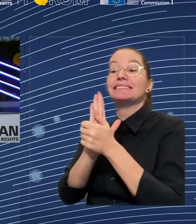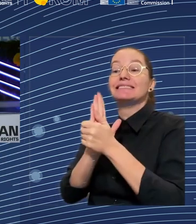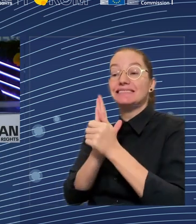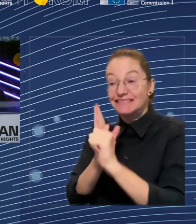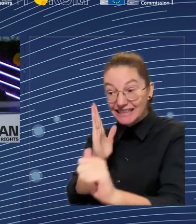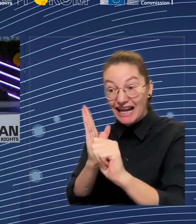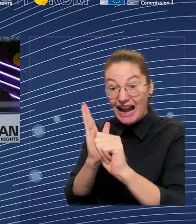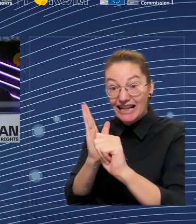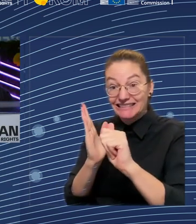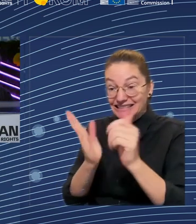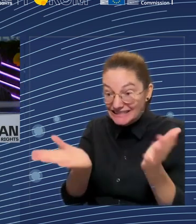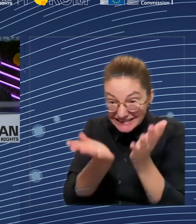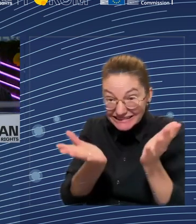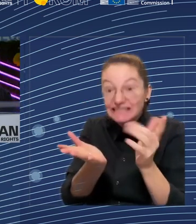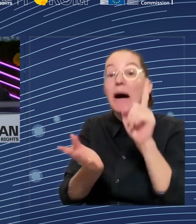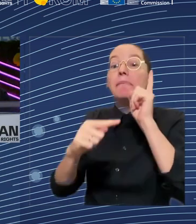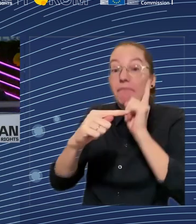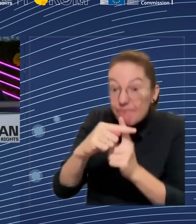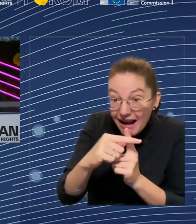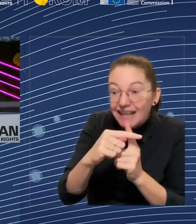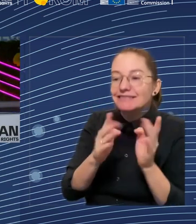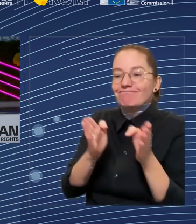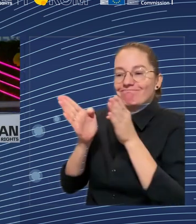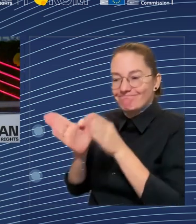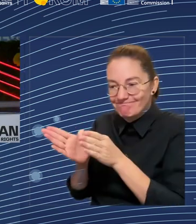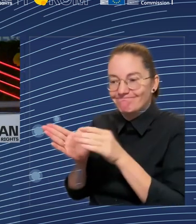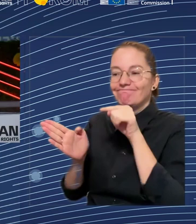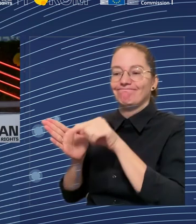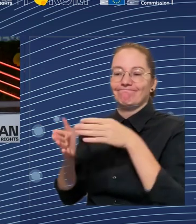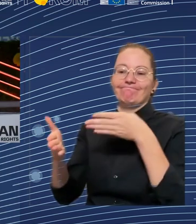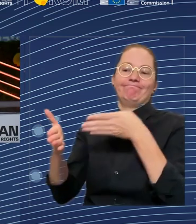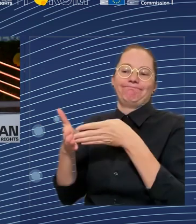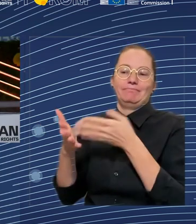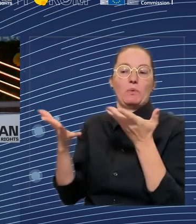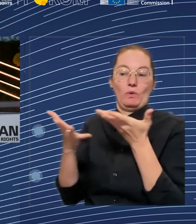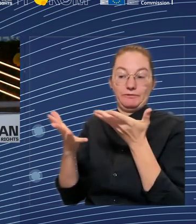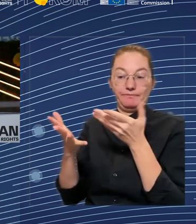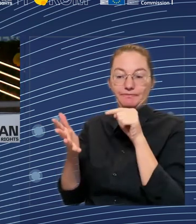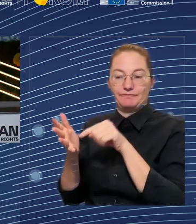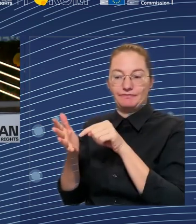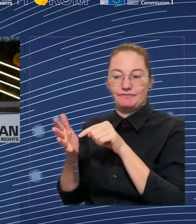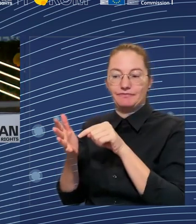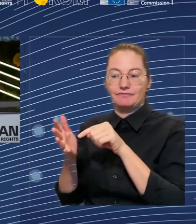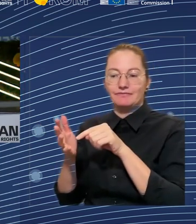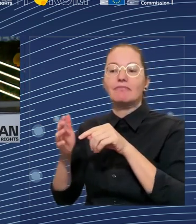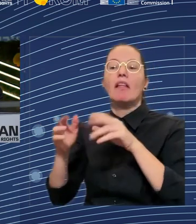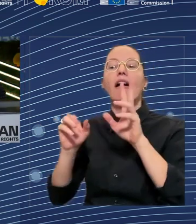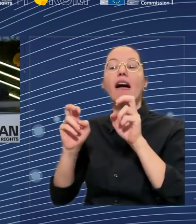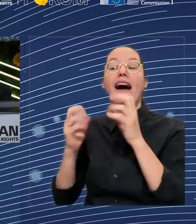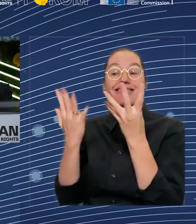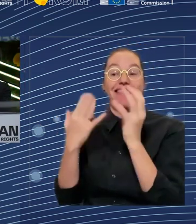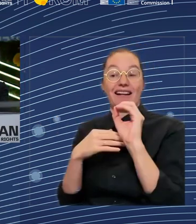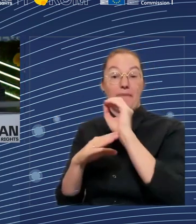Then I come to the next topic. And the next topic is sort of the lower labor market